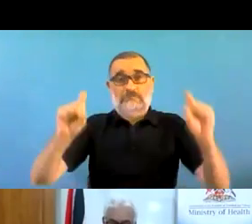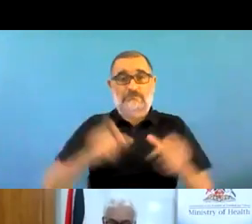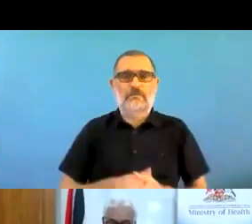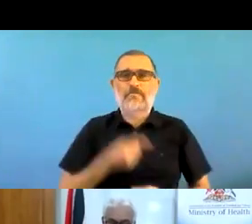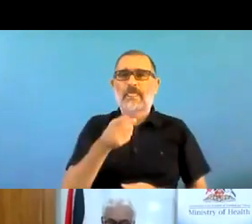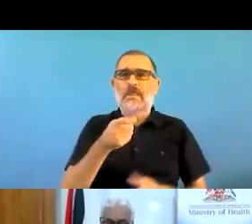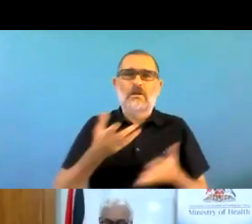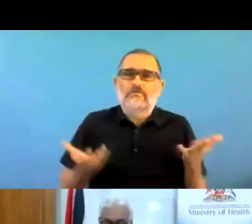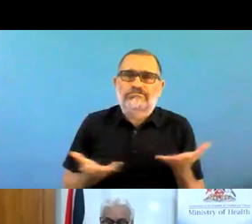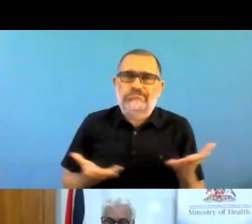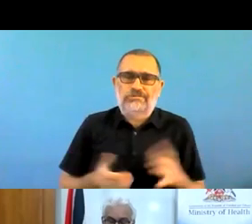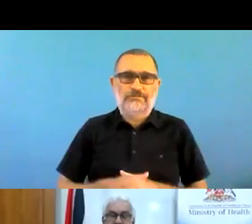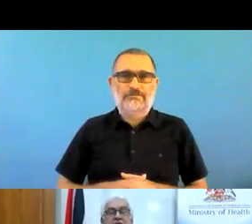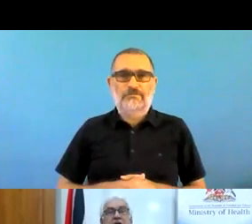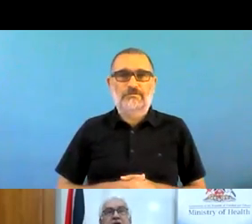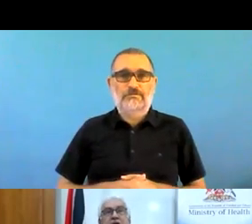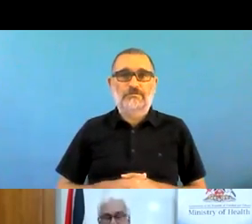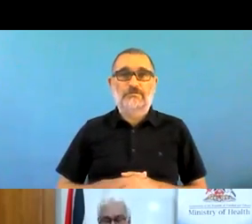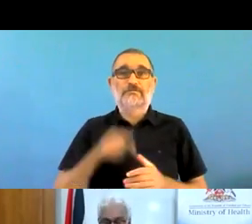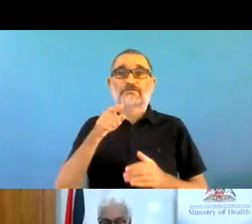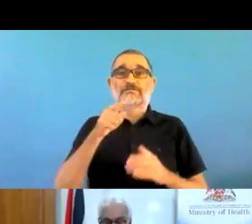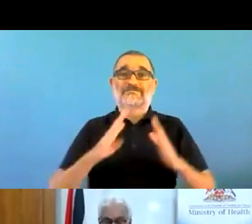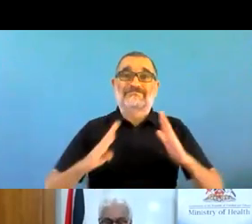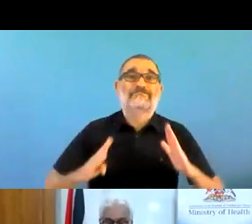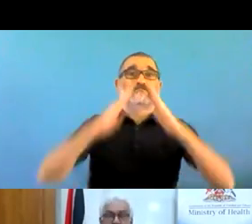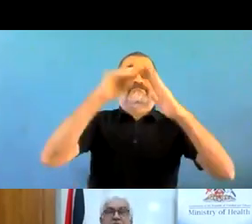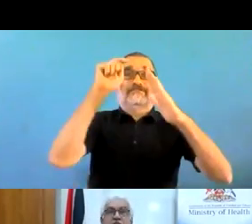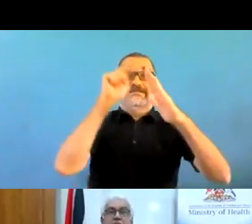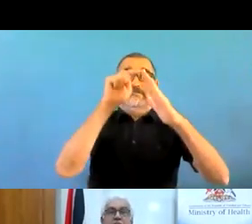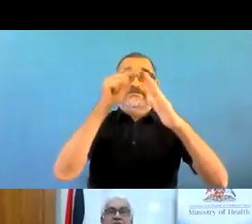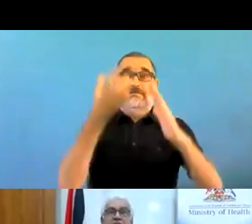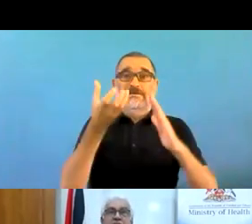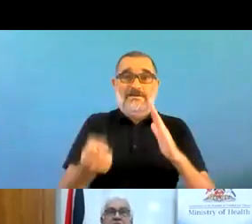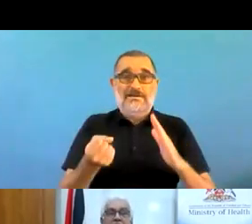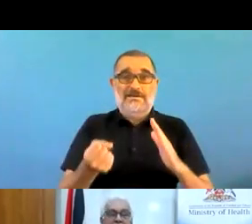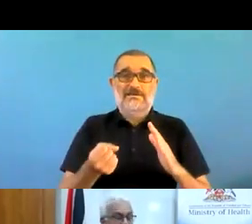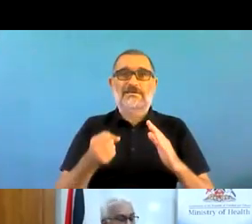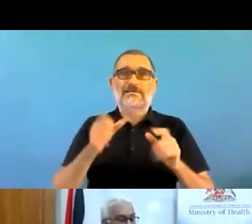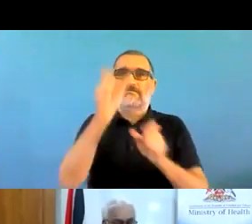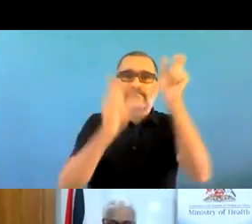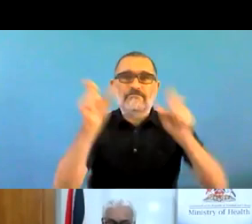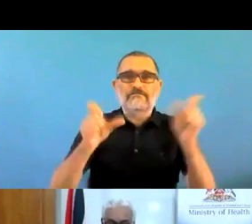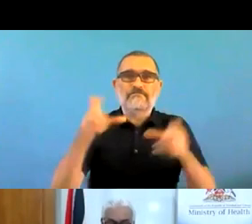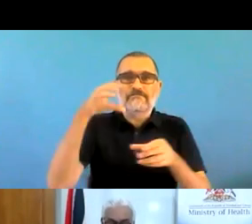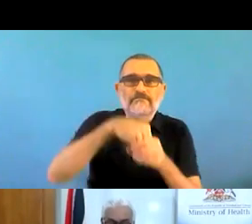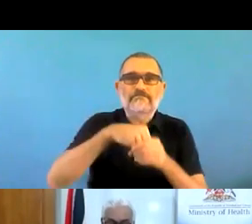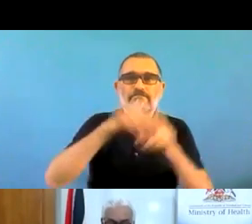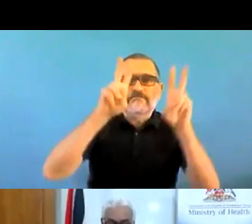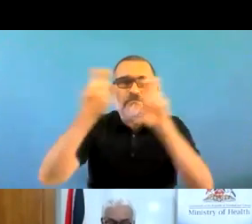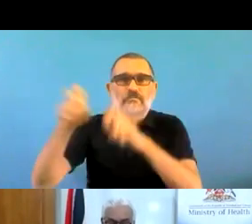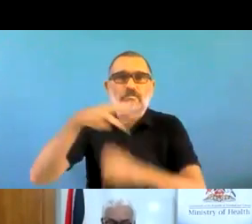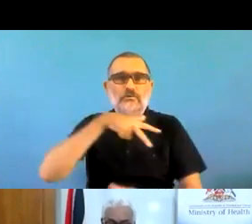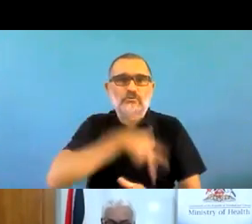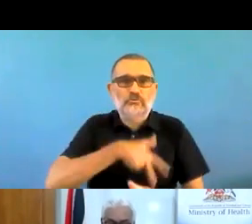considerations and basic service and security, population-based. As you move up the pyramid